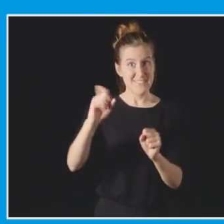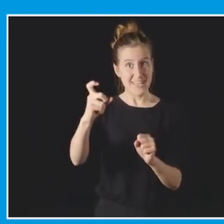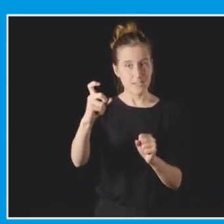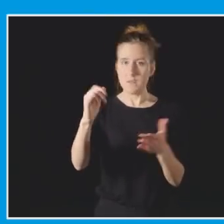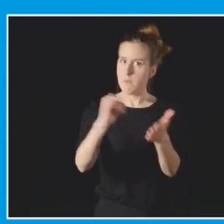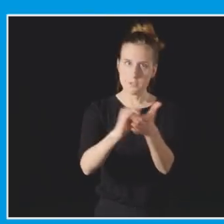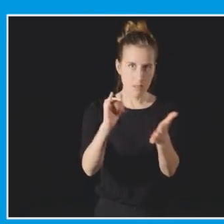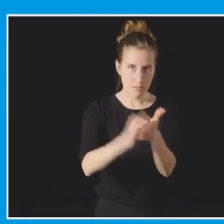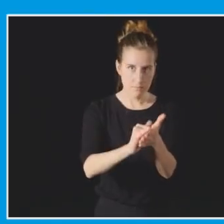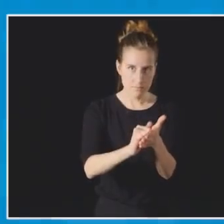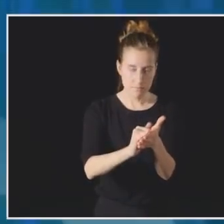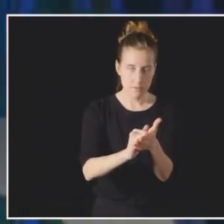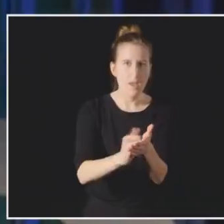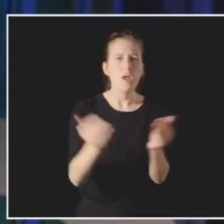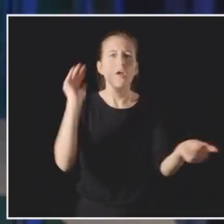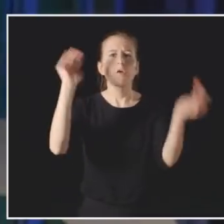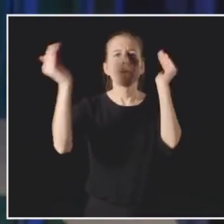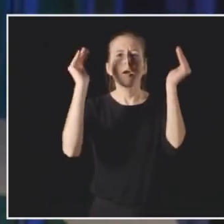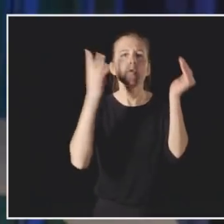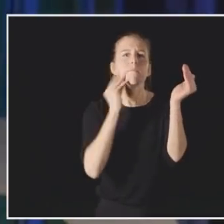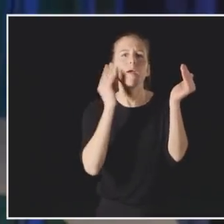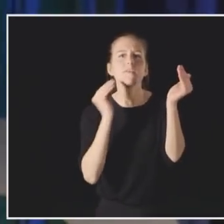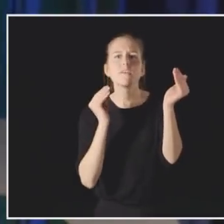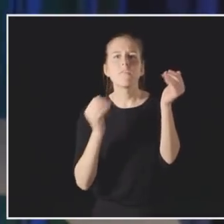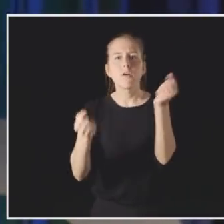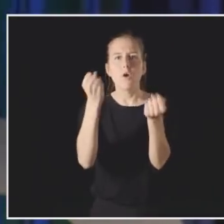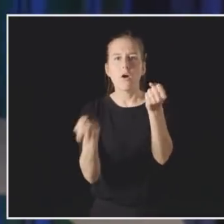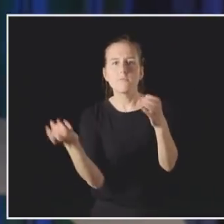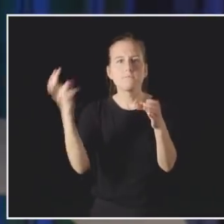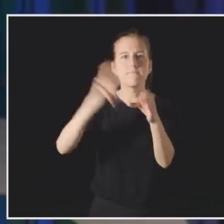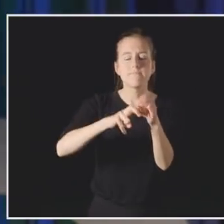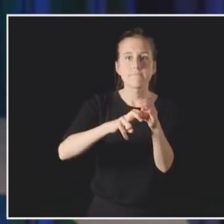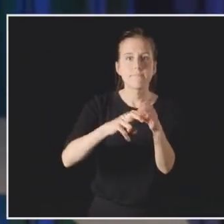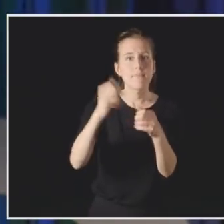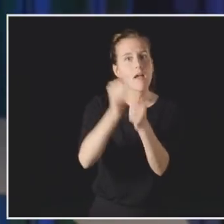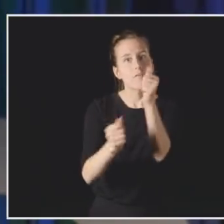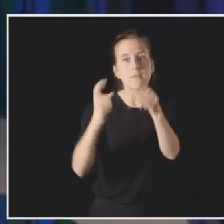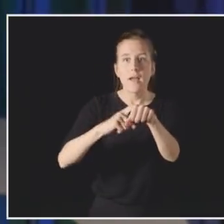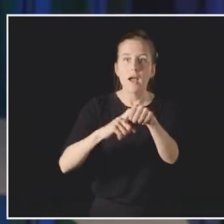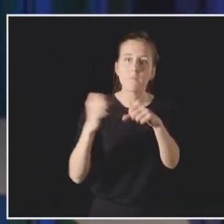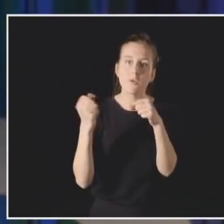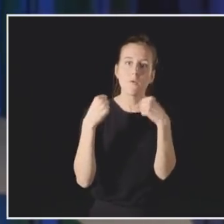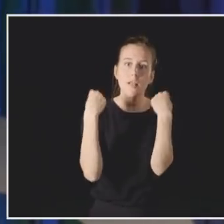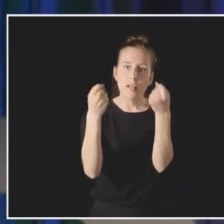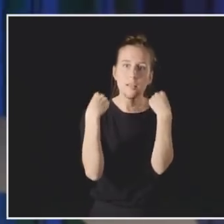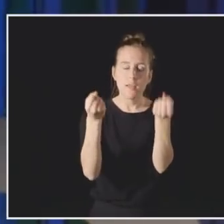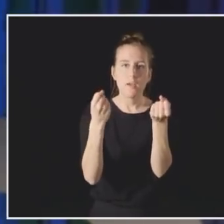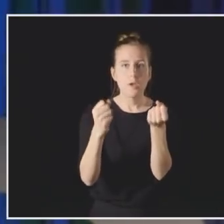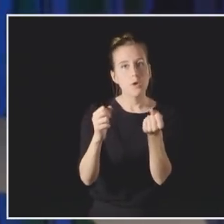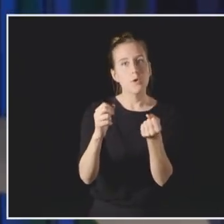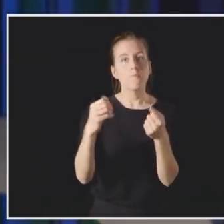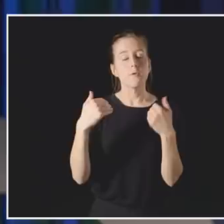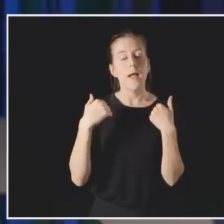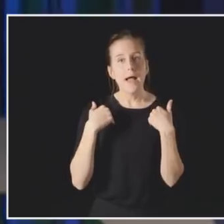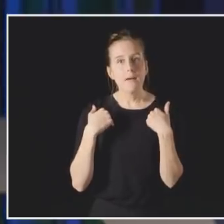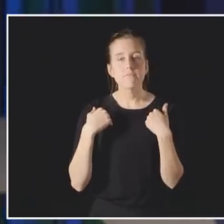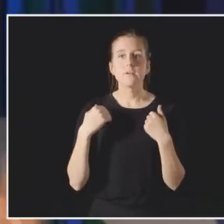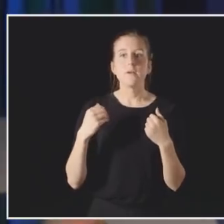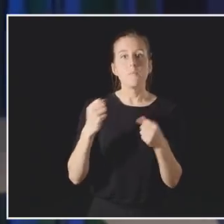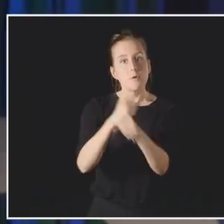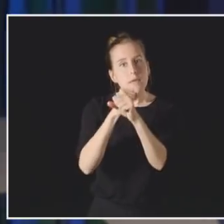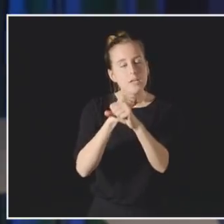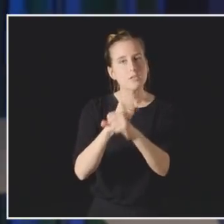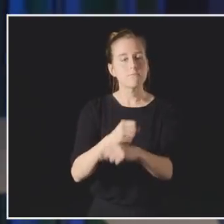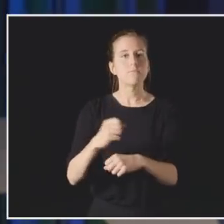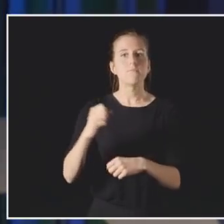car. Every time you do it, you take a risk. So we do things to help ourselves. We wear our seatbelts, we follow